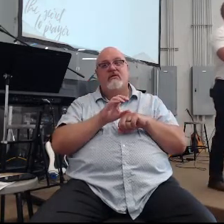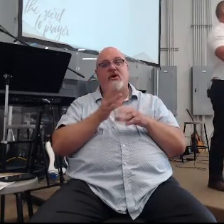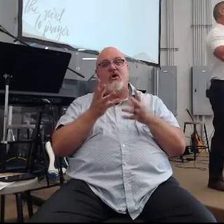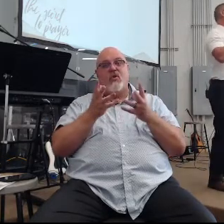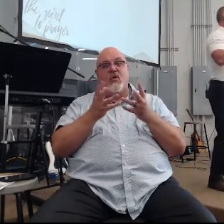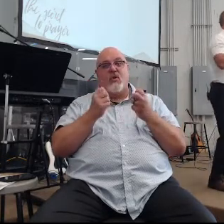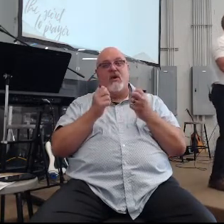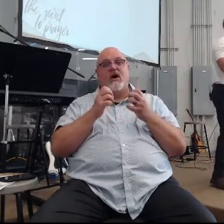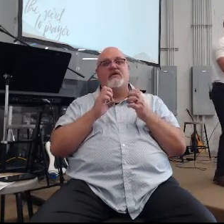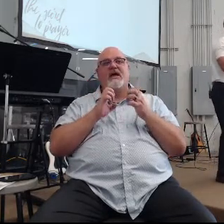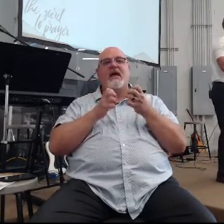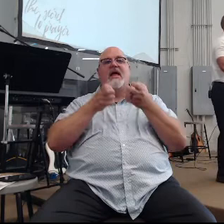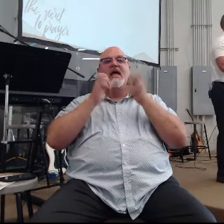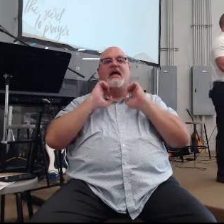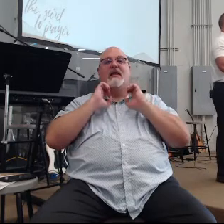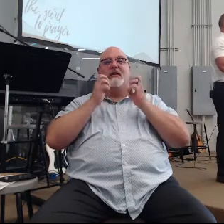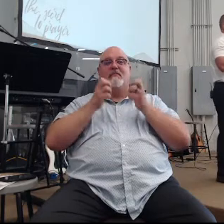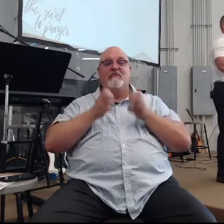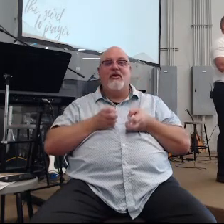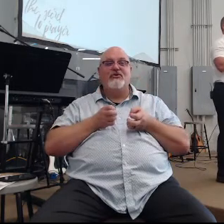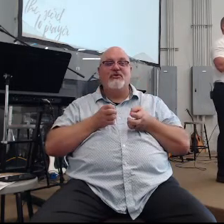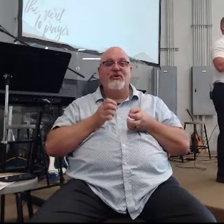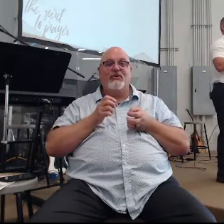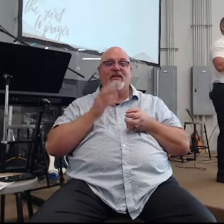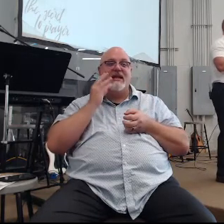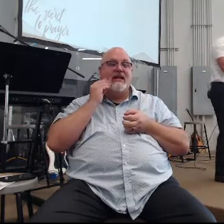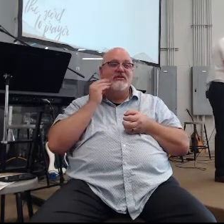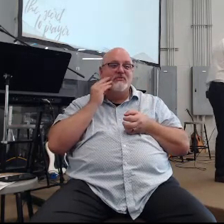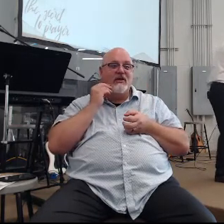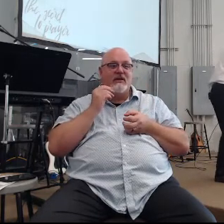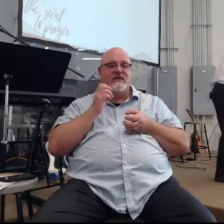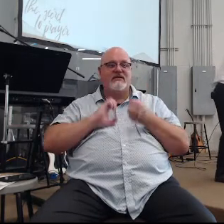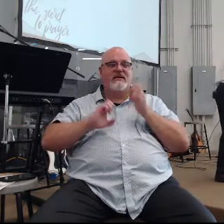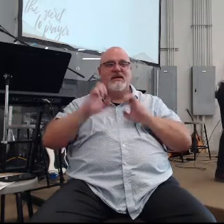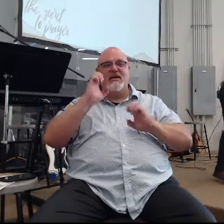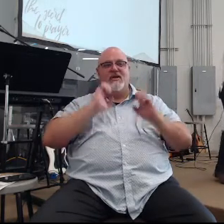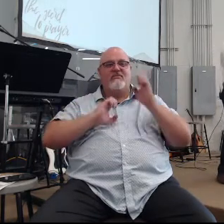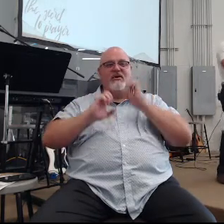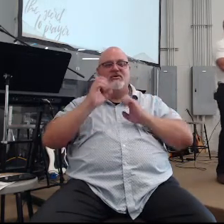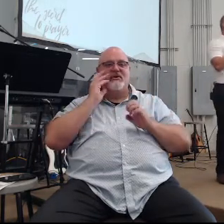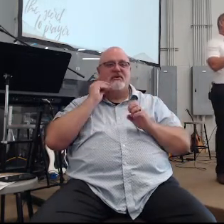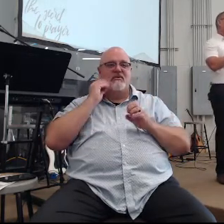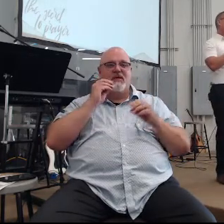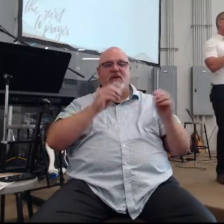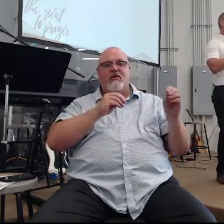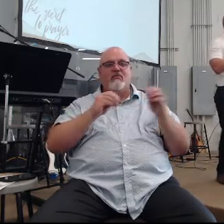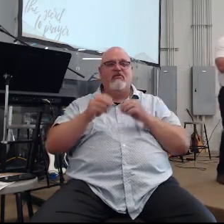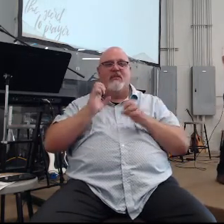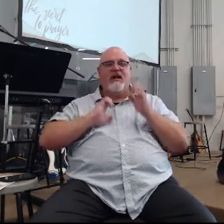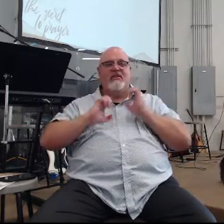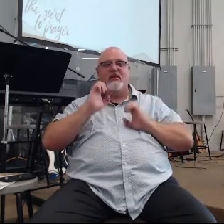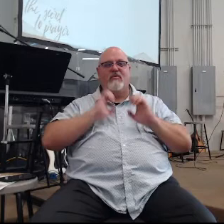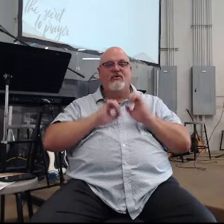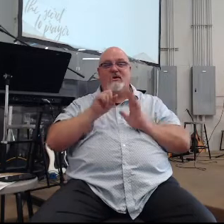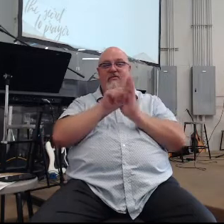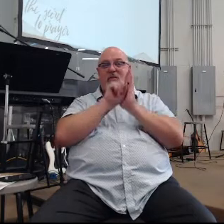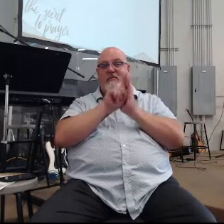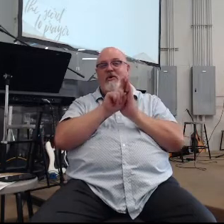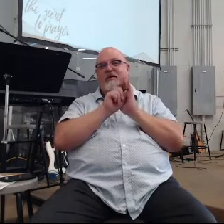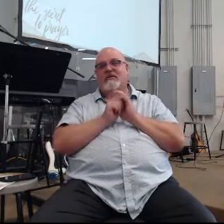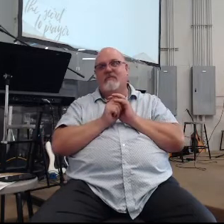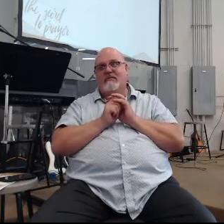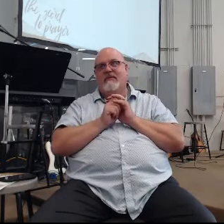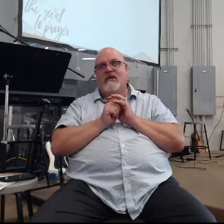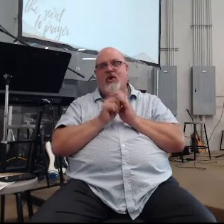want an emotional experience they were moved by the emotion of the moment now guys